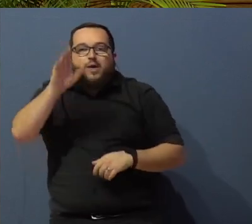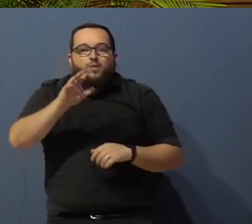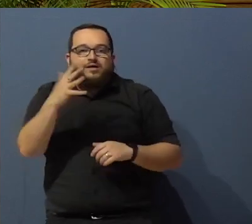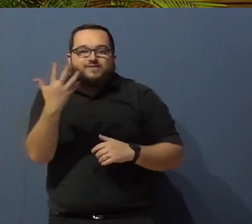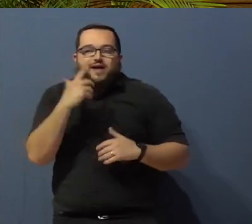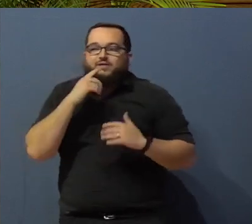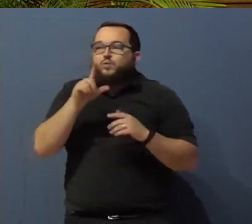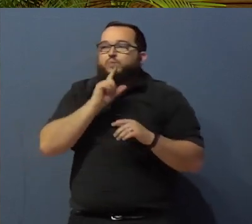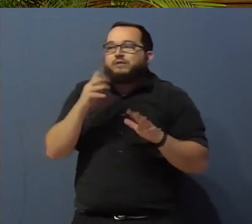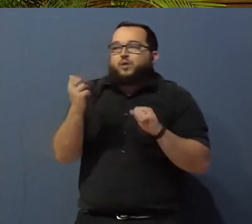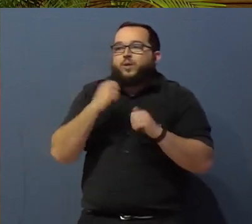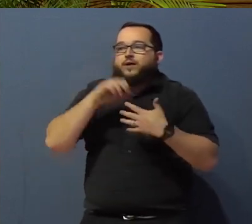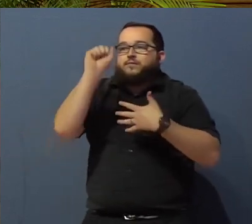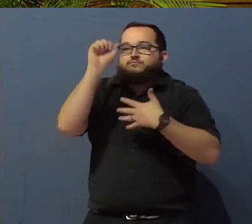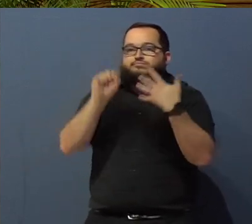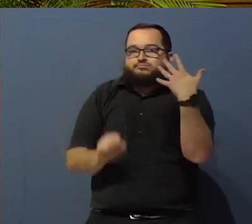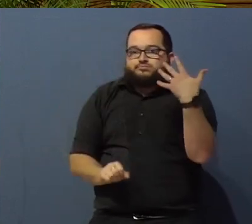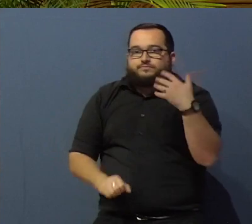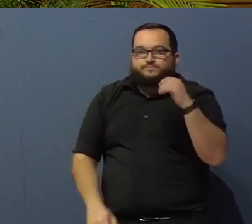quick.